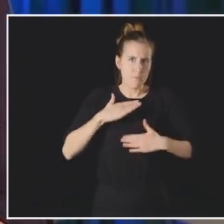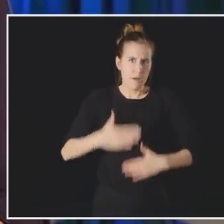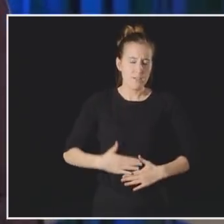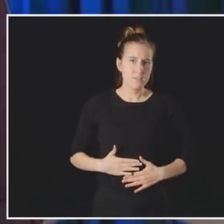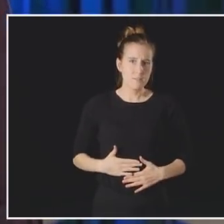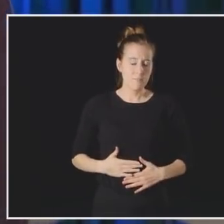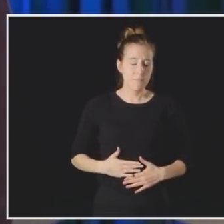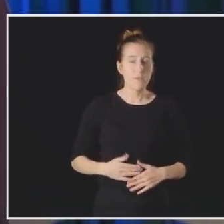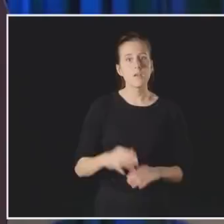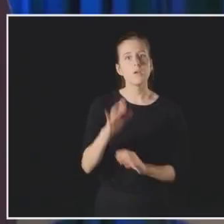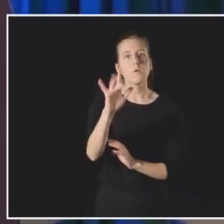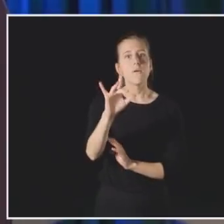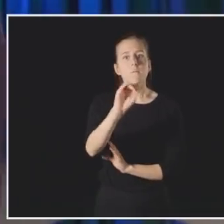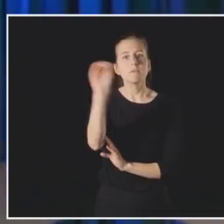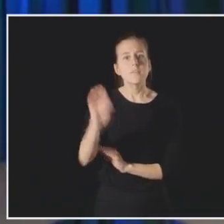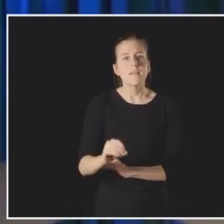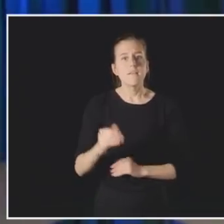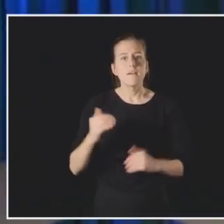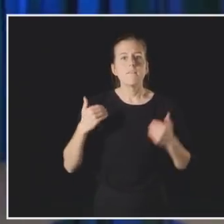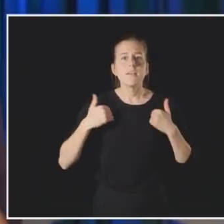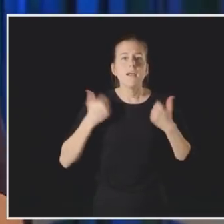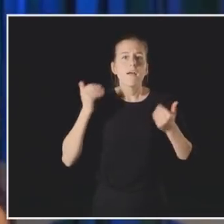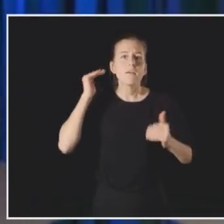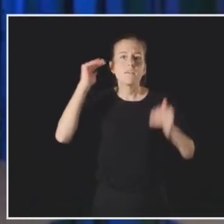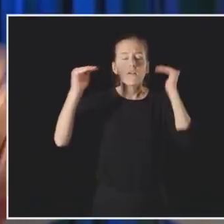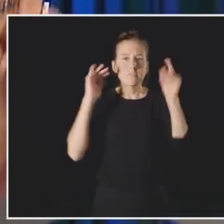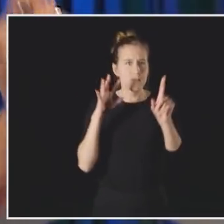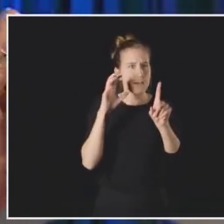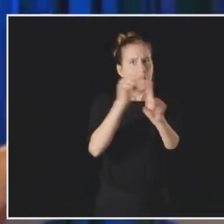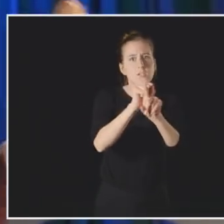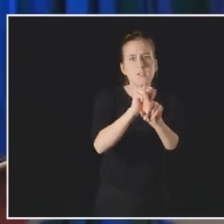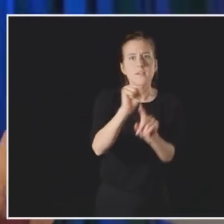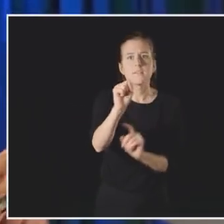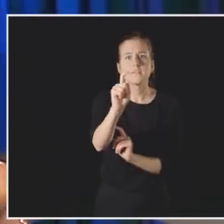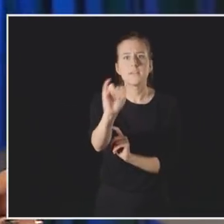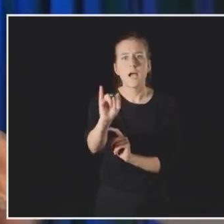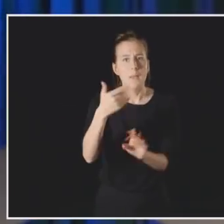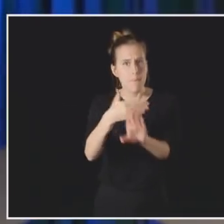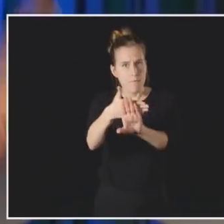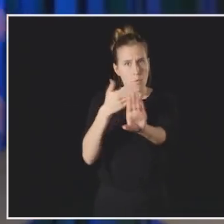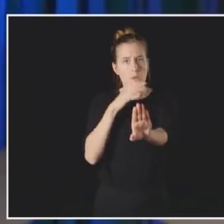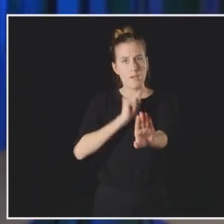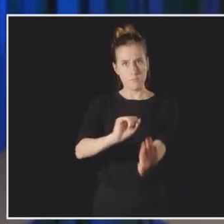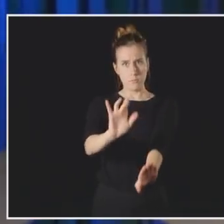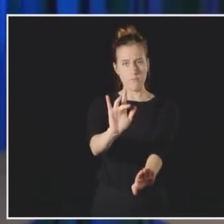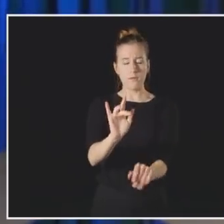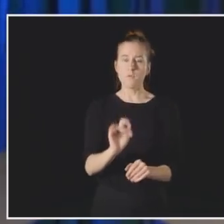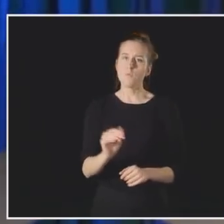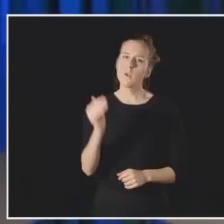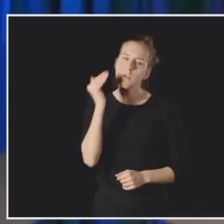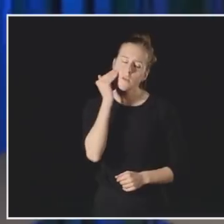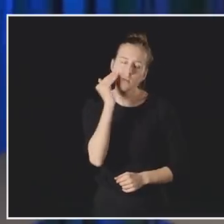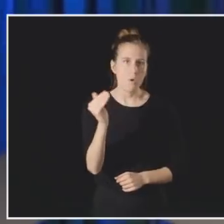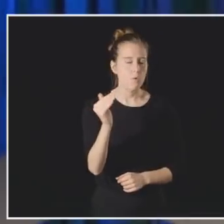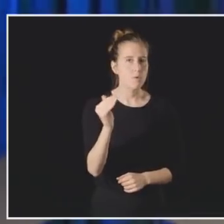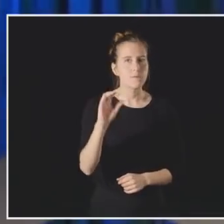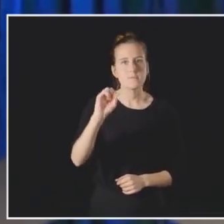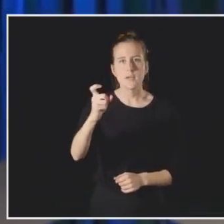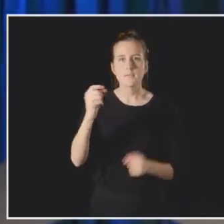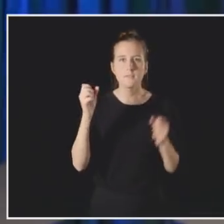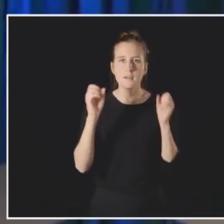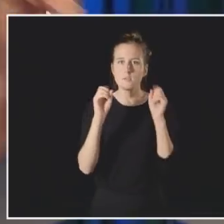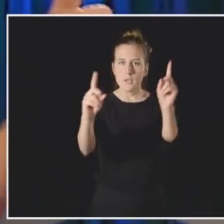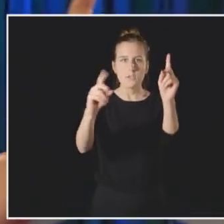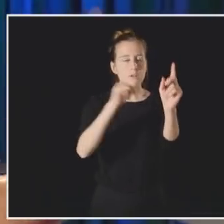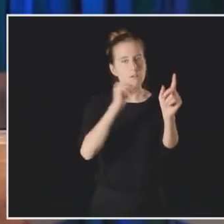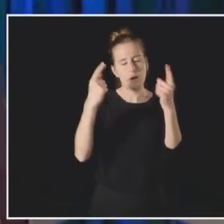When 25% of young adults are getting an STI before the age of 25, we know